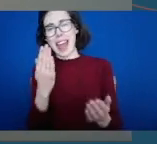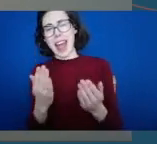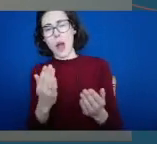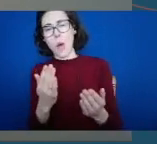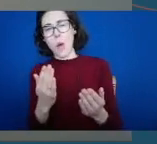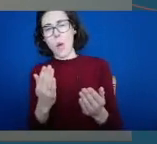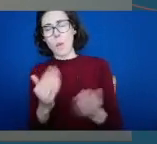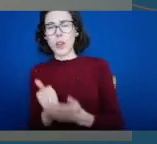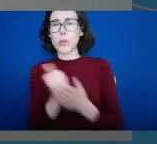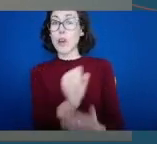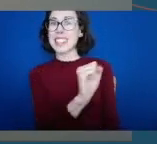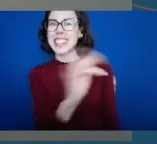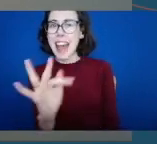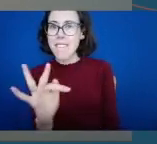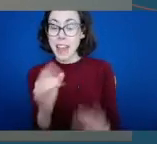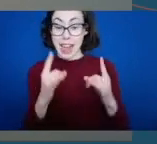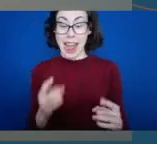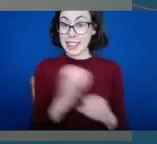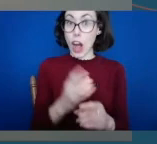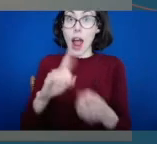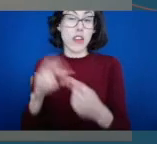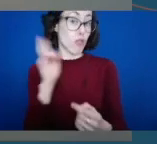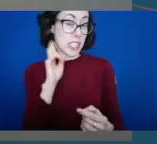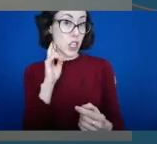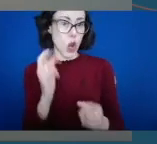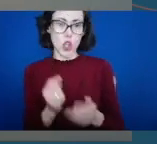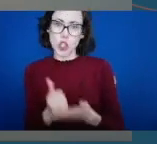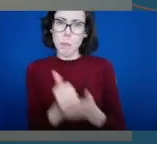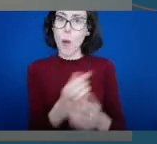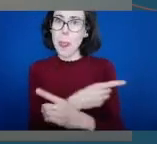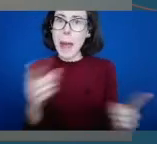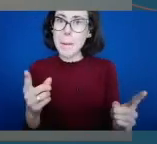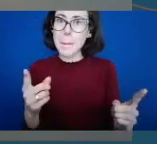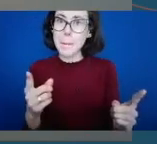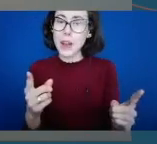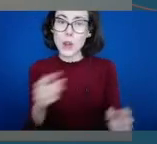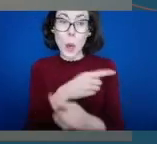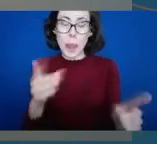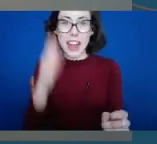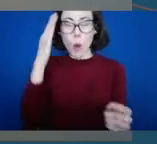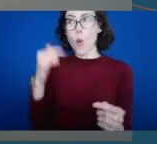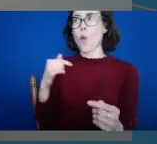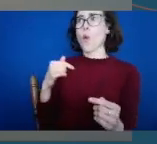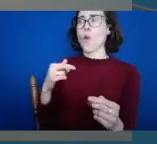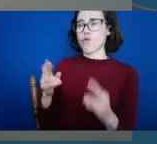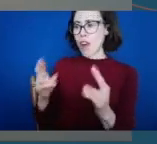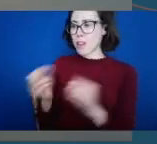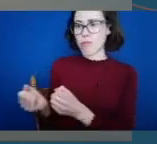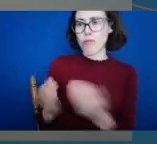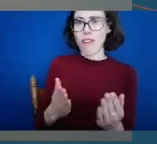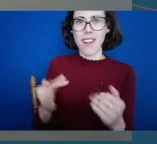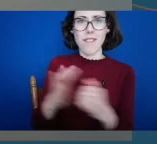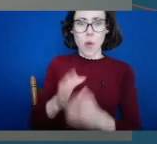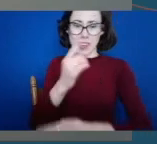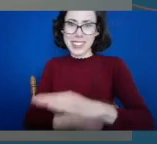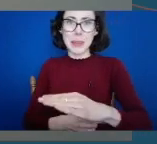and within residential care services to be, I suppose, champions of sport and physical activity for people with disabilities and to connect back in with the